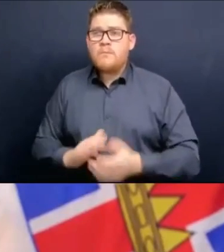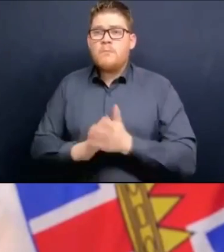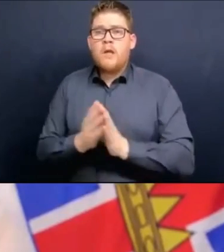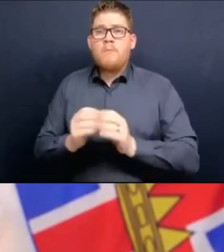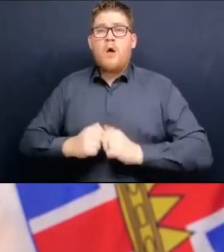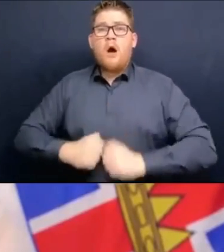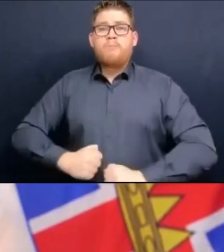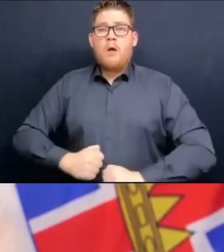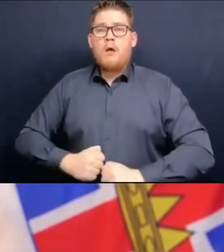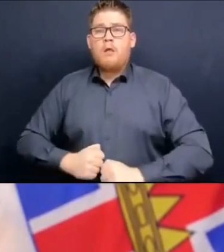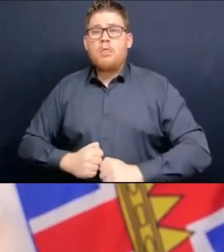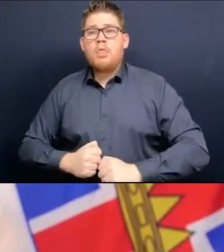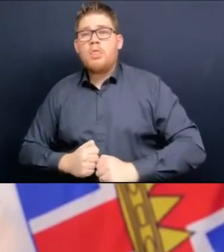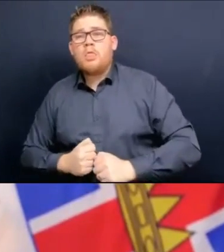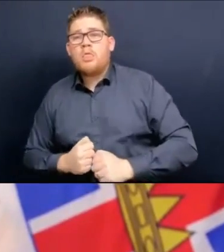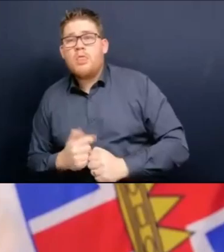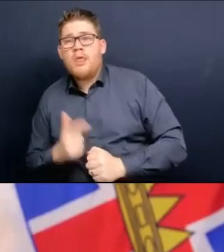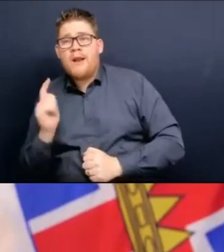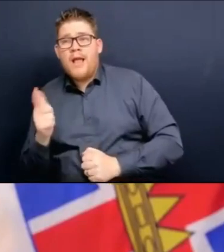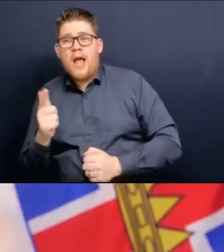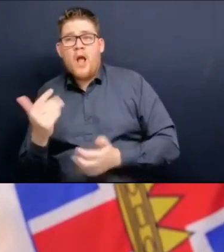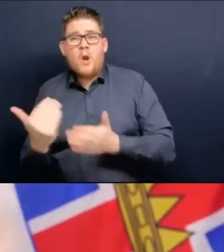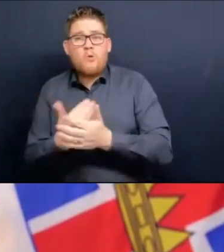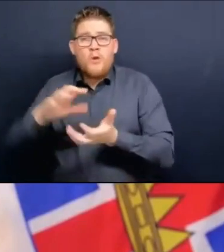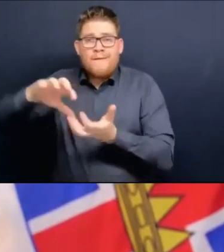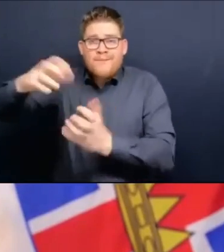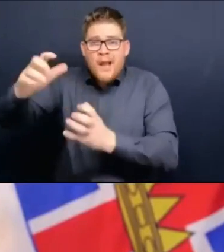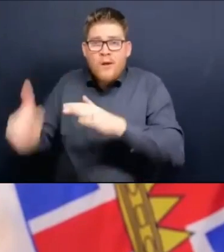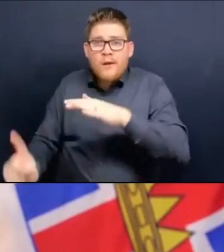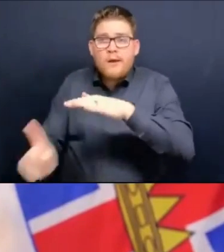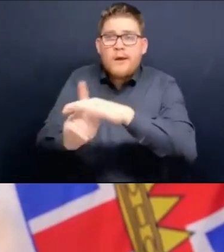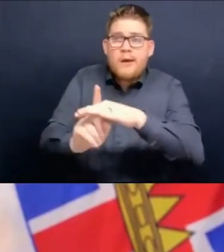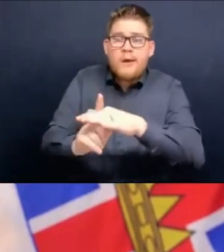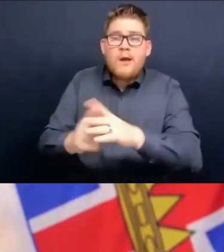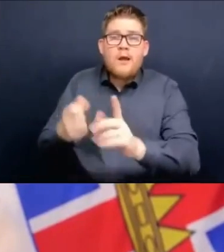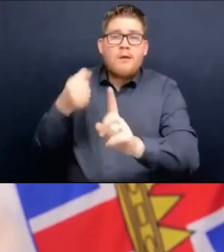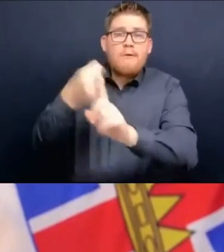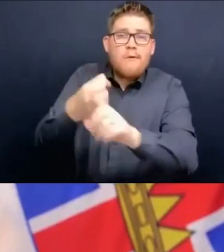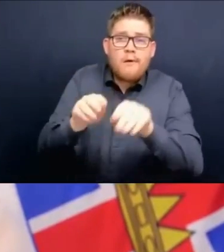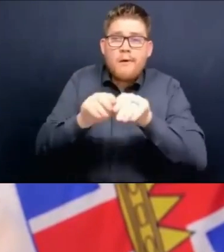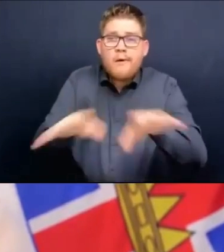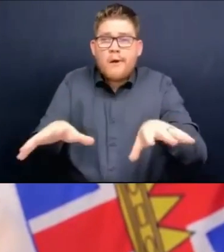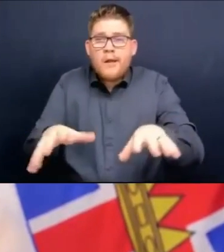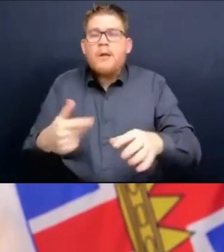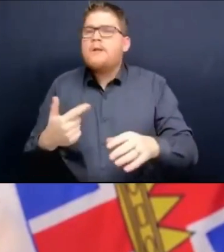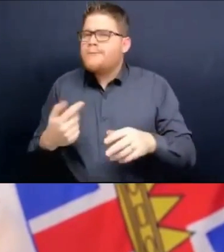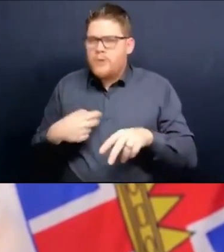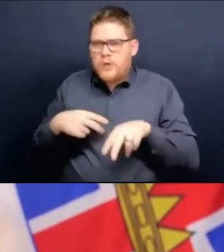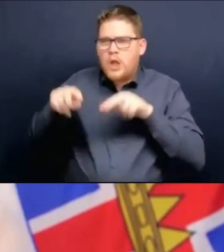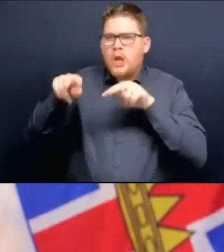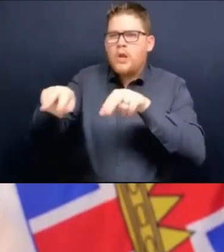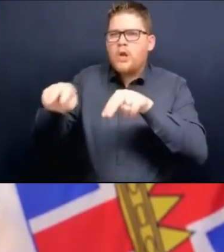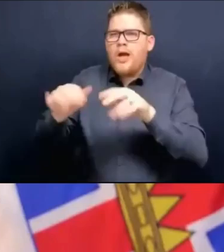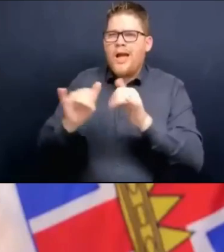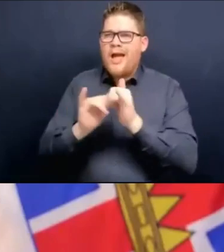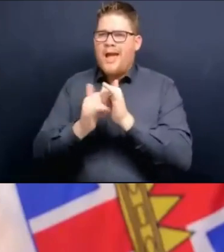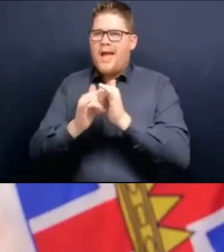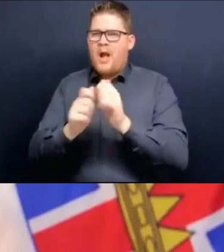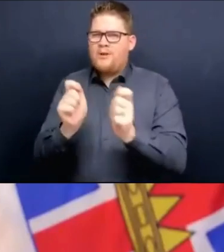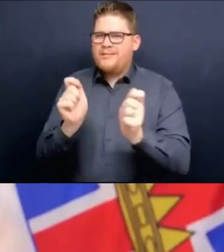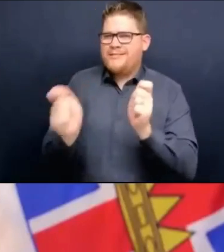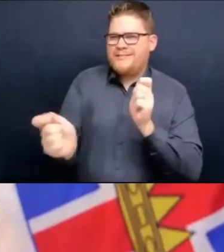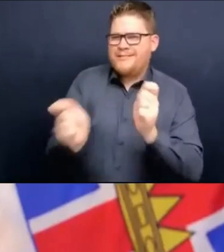And so what we are focused on is how do we manage this? this respiratory illness, along with influenza, along with